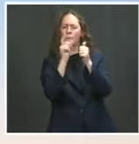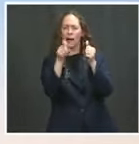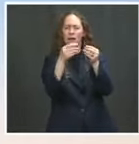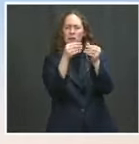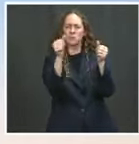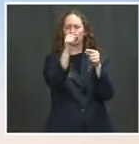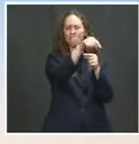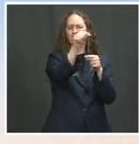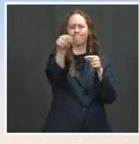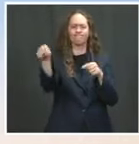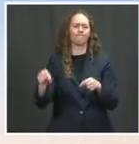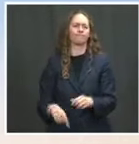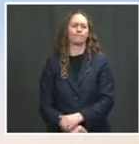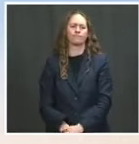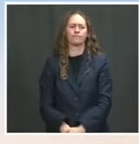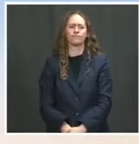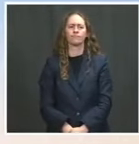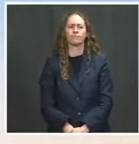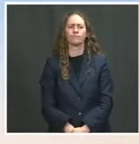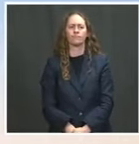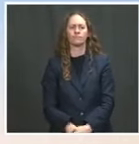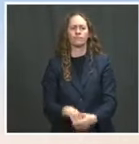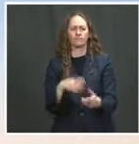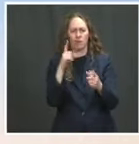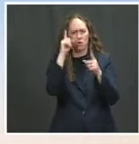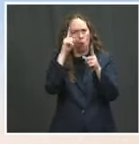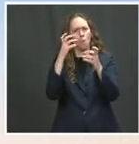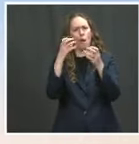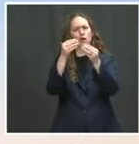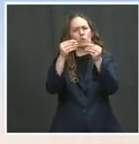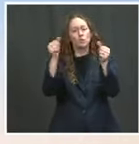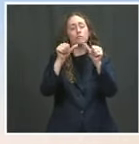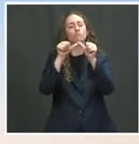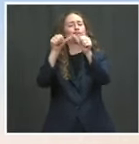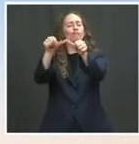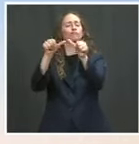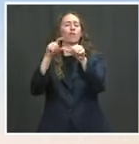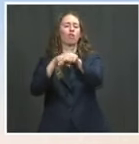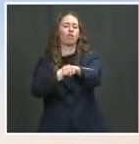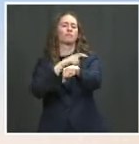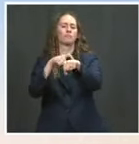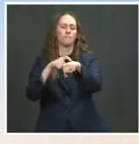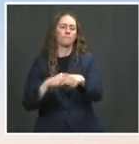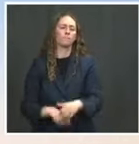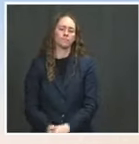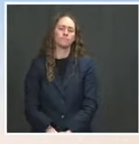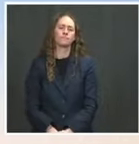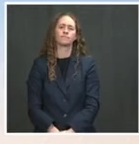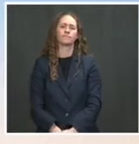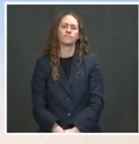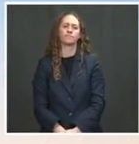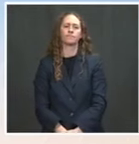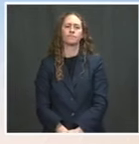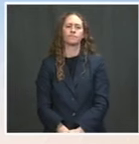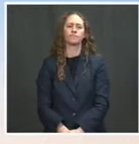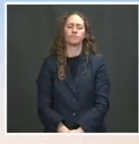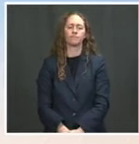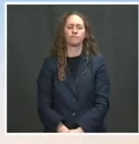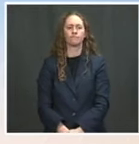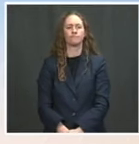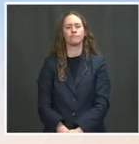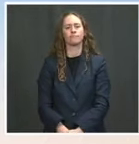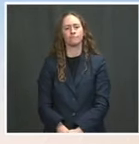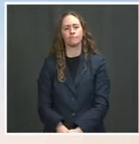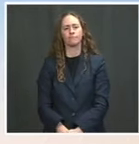was a topic in the meeting yet. The rancher who found the couple who found the five young girls that were rescued a few days ago said to the